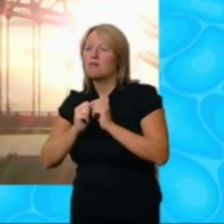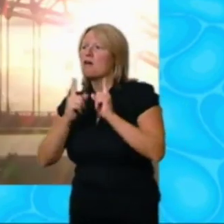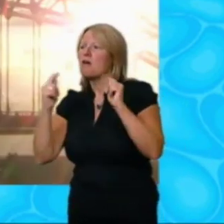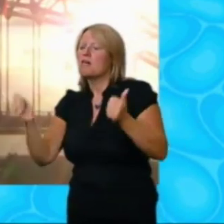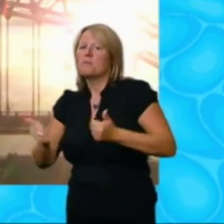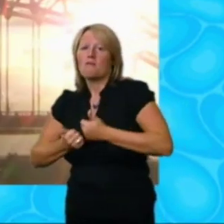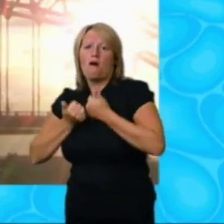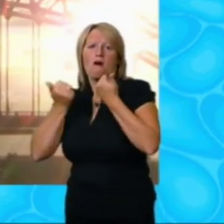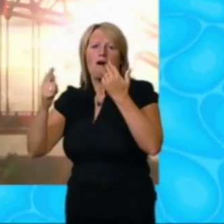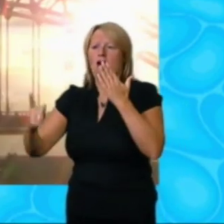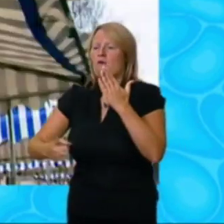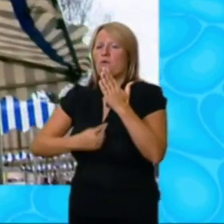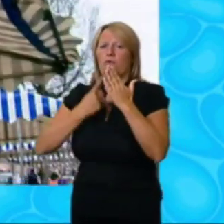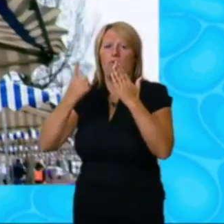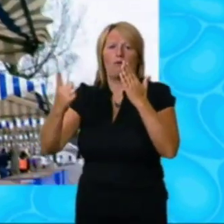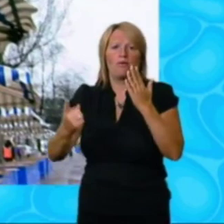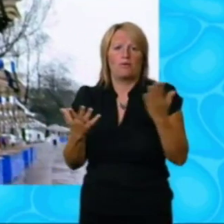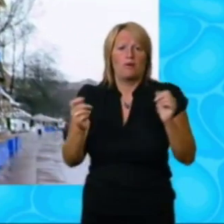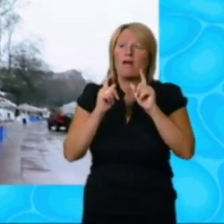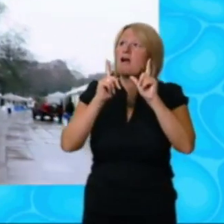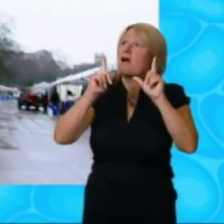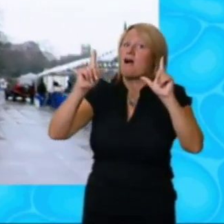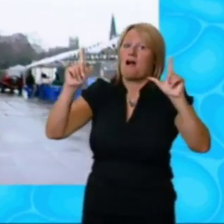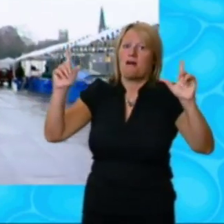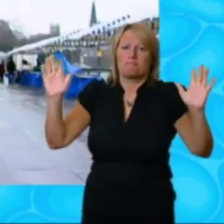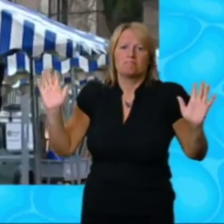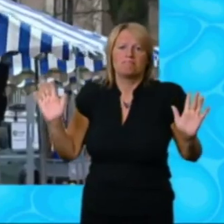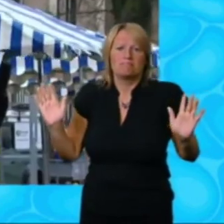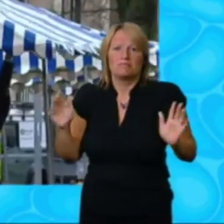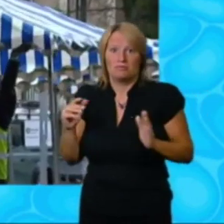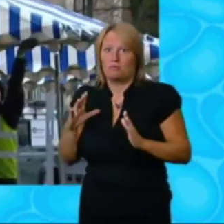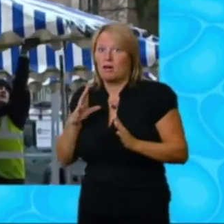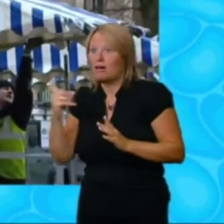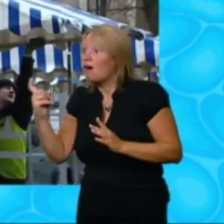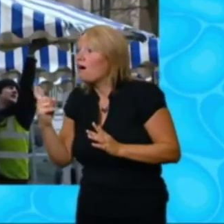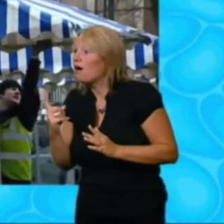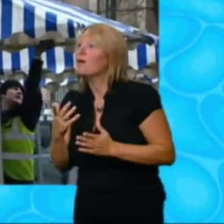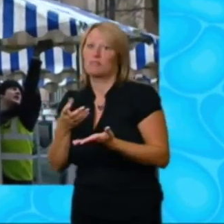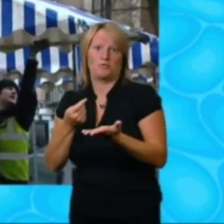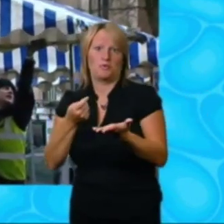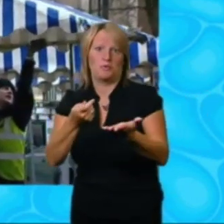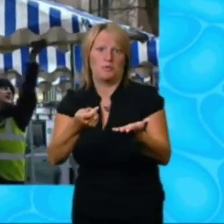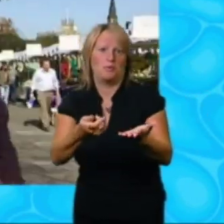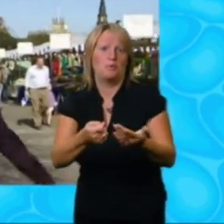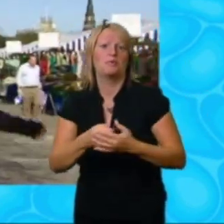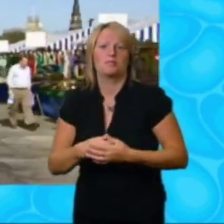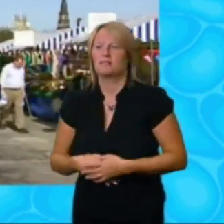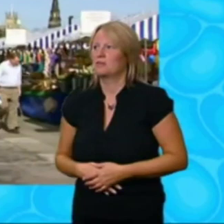early hours. So when wake up comes, it's there for you,